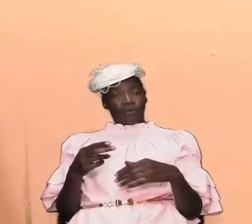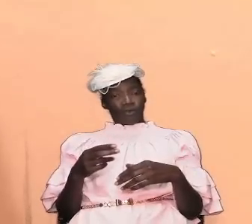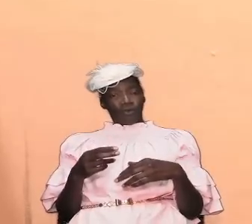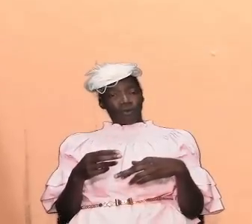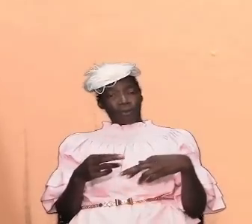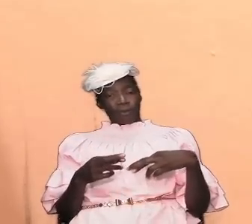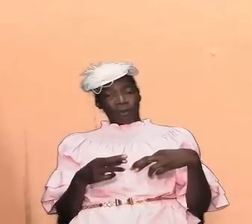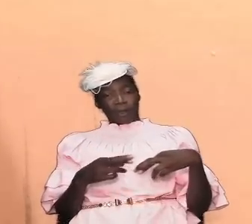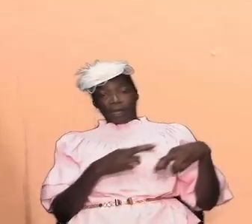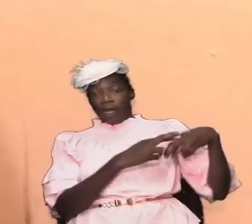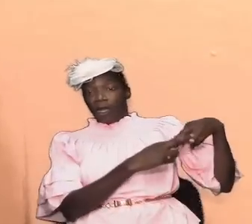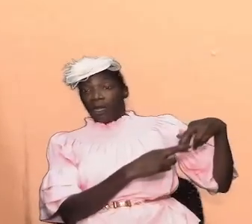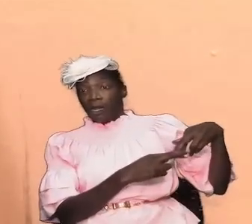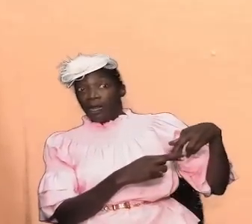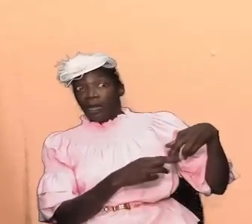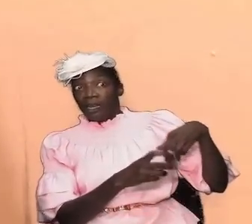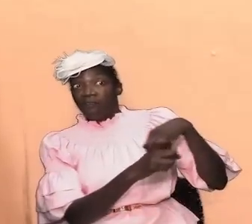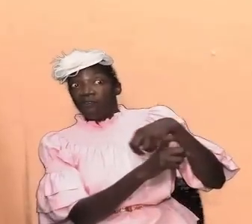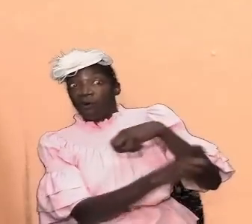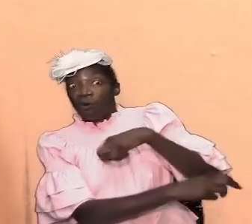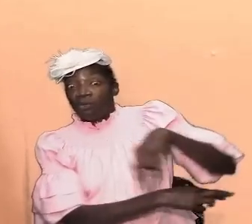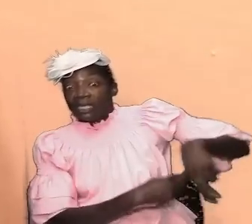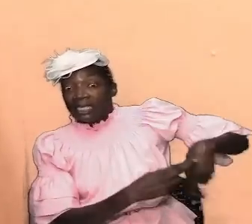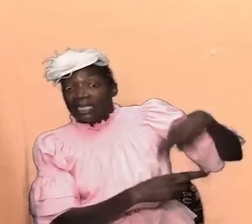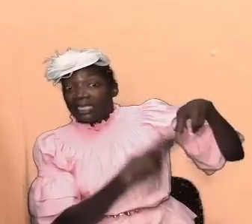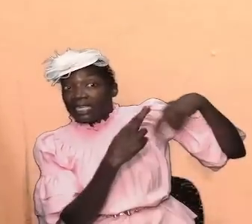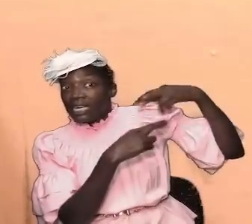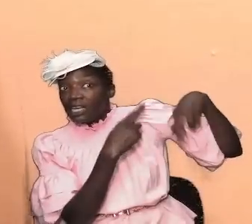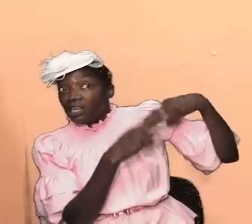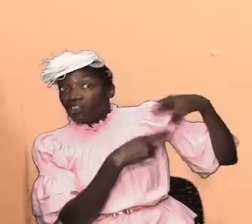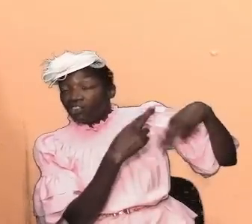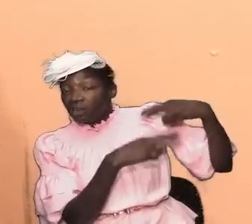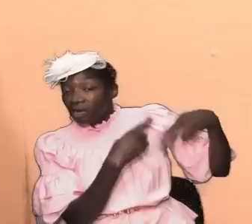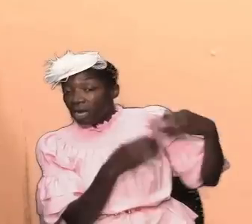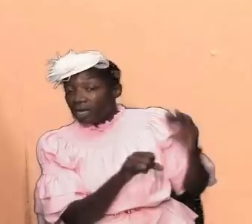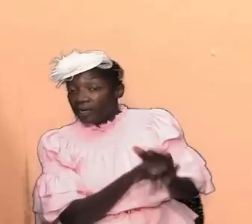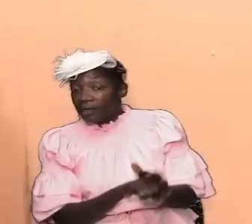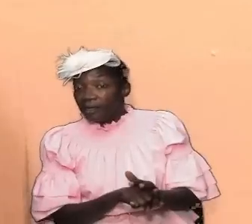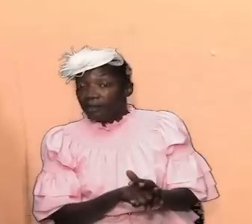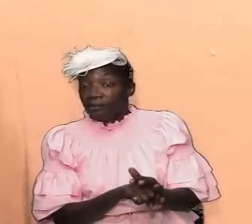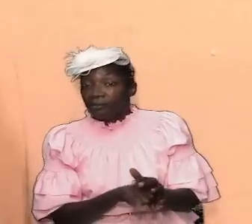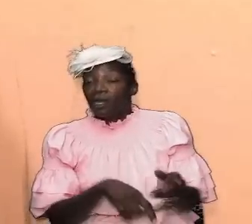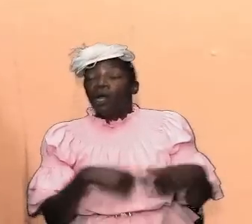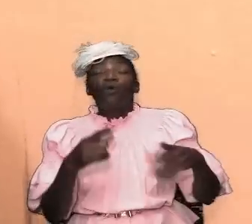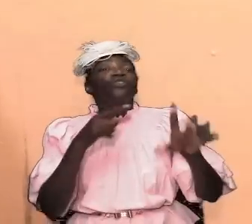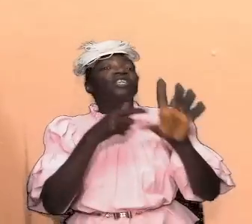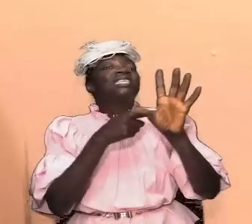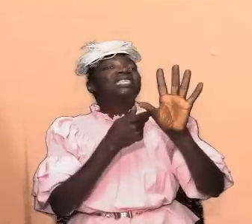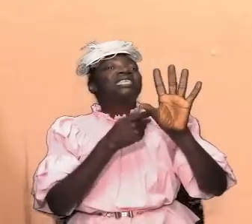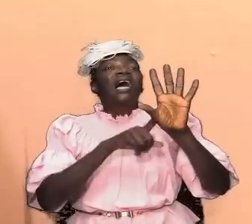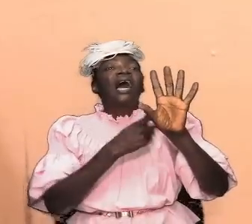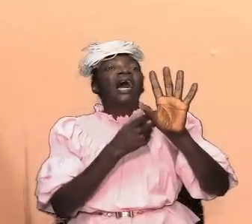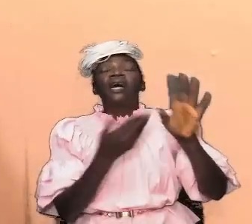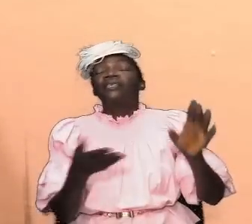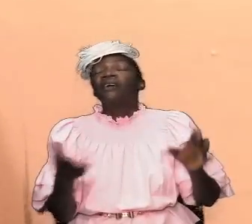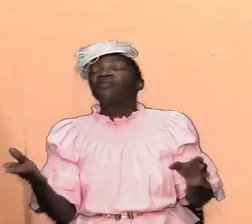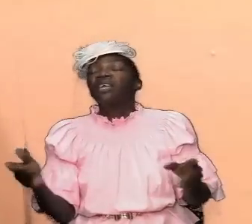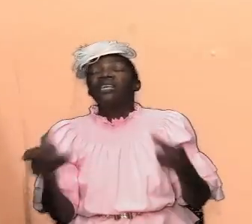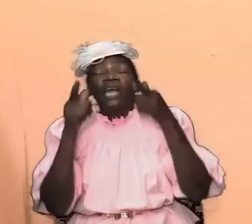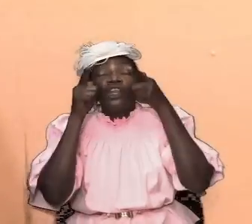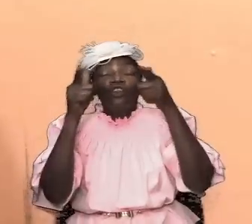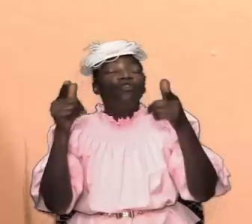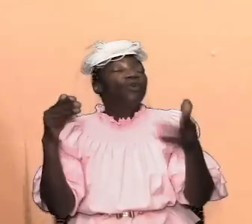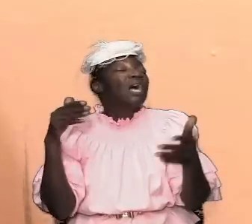we go back to the fundamentals we go back to the genesis of things so that we can look